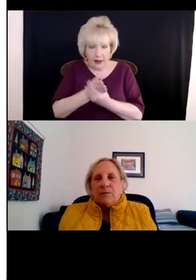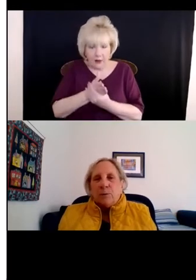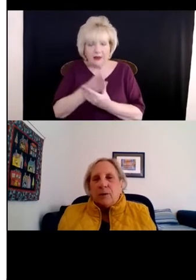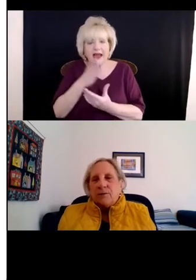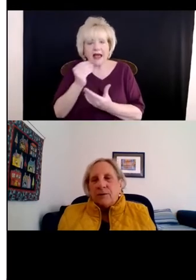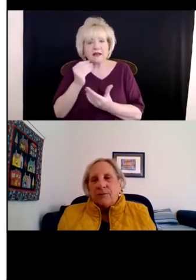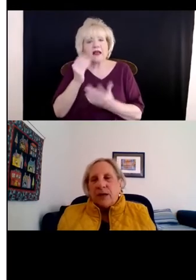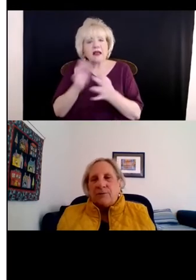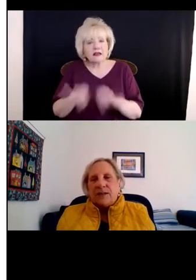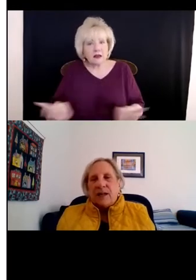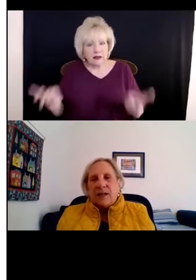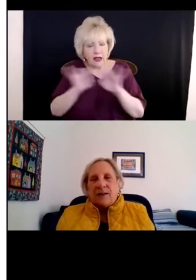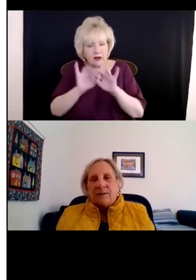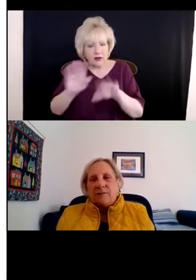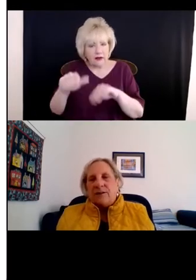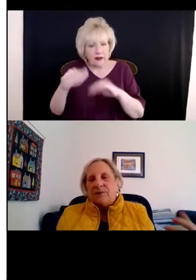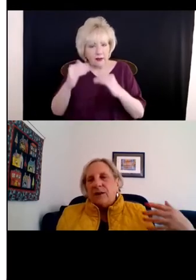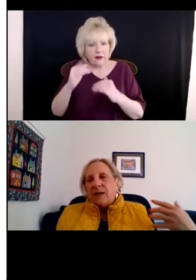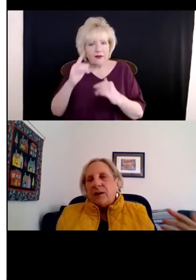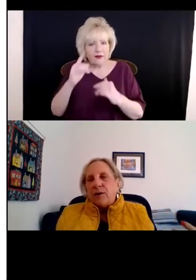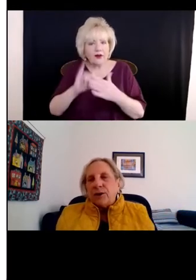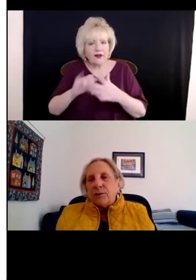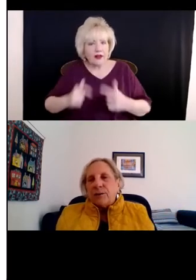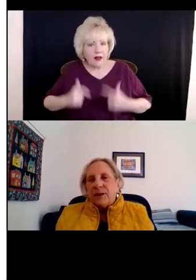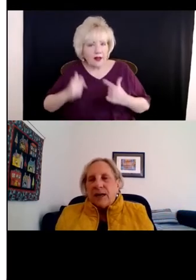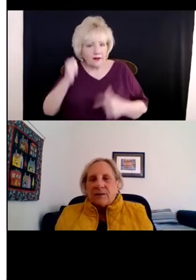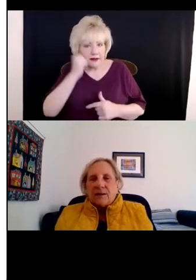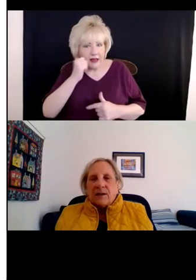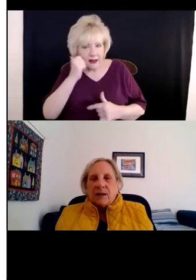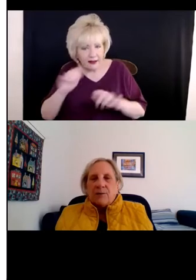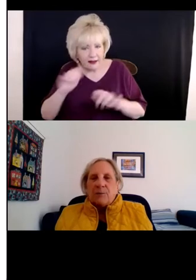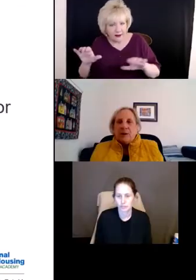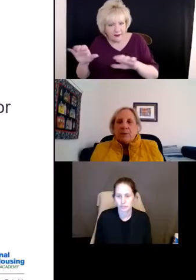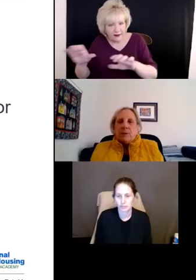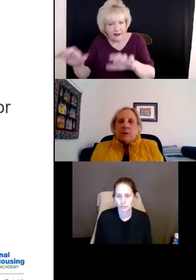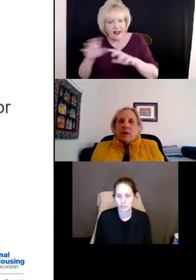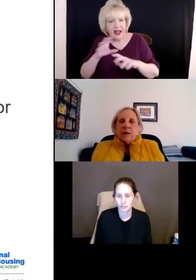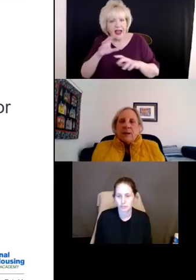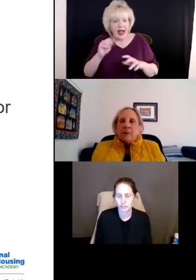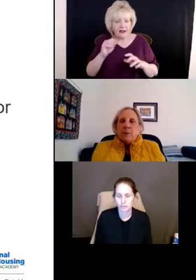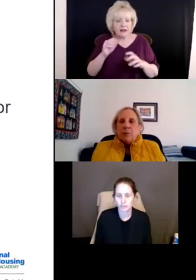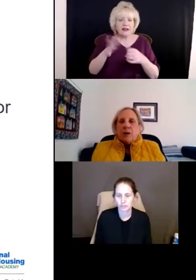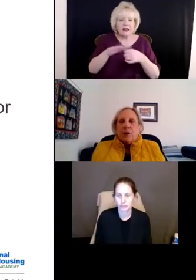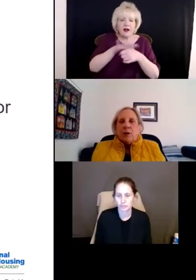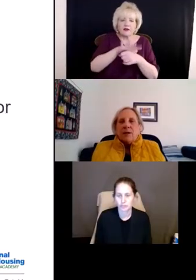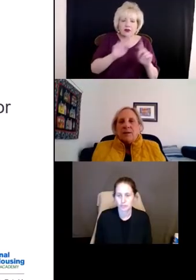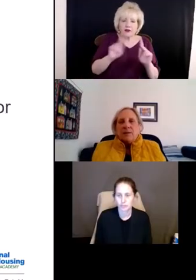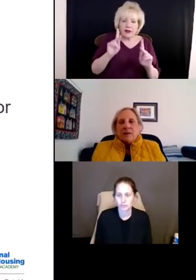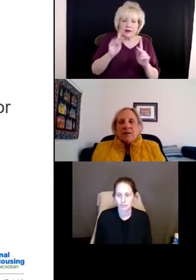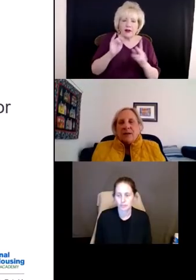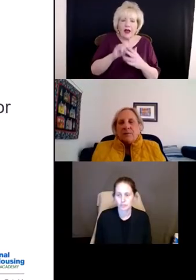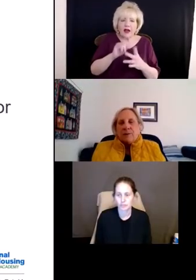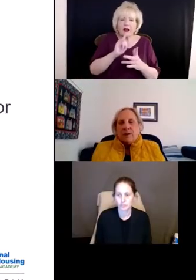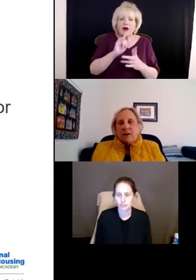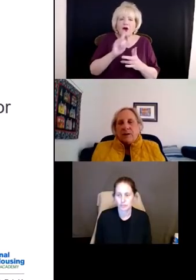limit one or more of life's daily activities? Also, the act covers people who are people who are regarding as have regarded